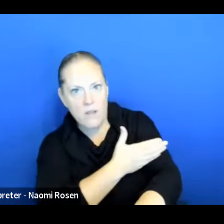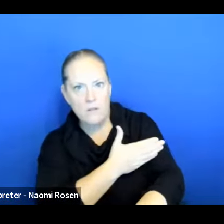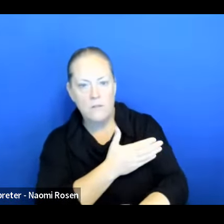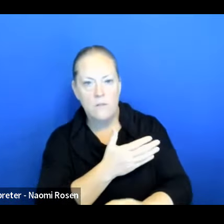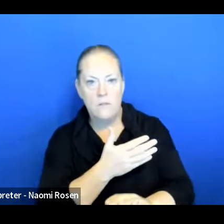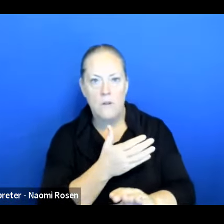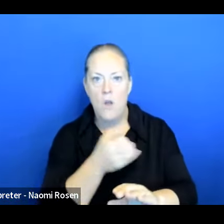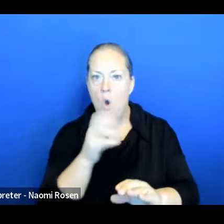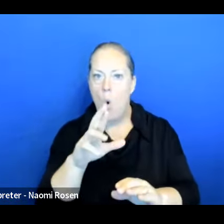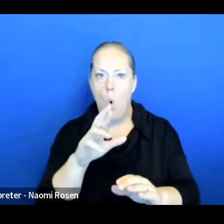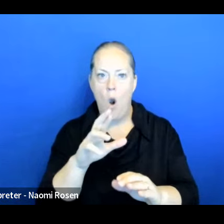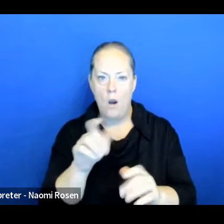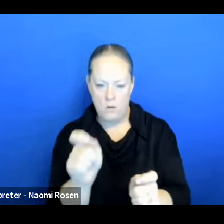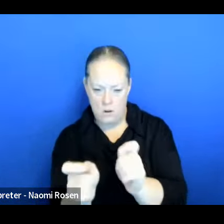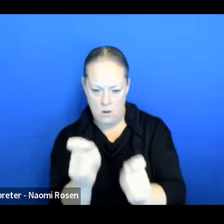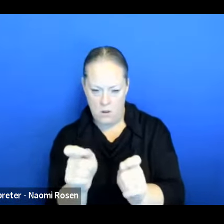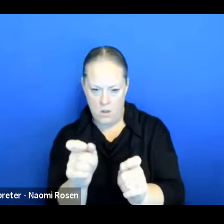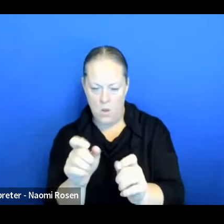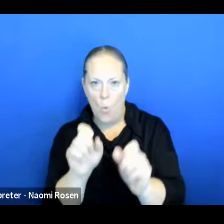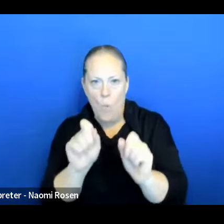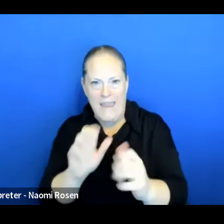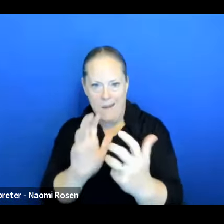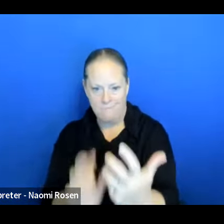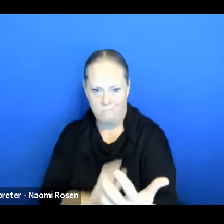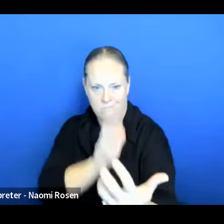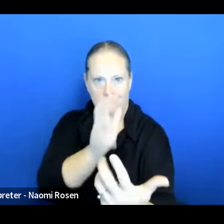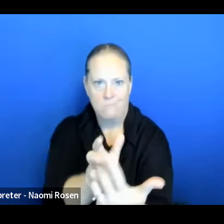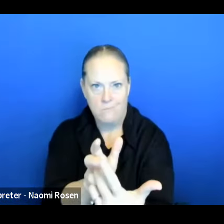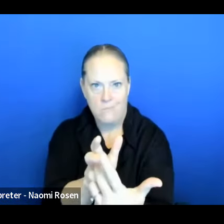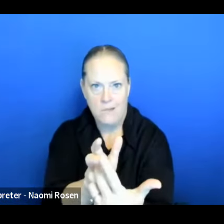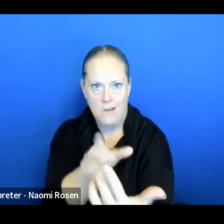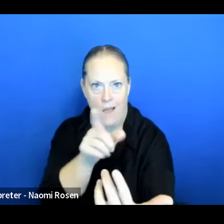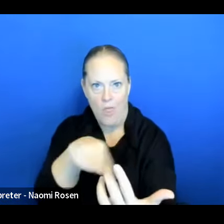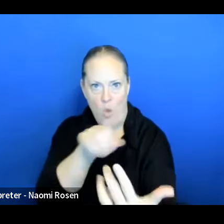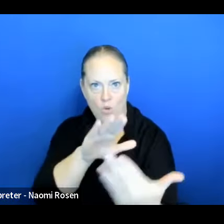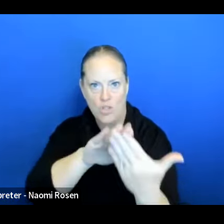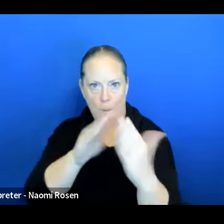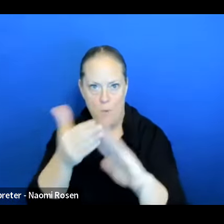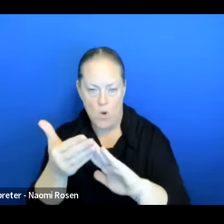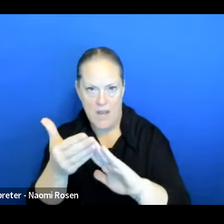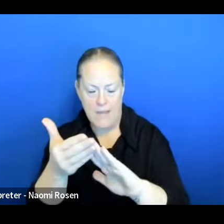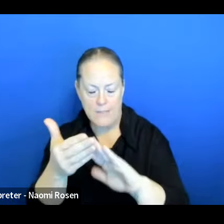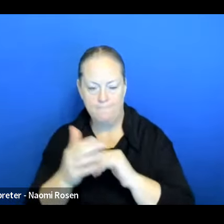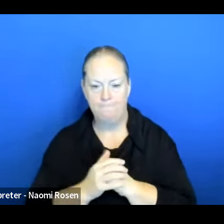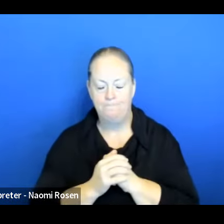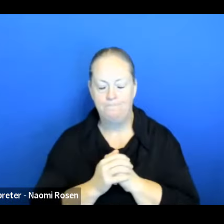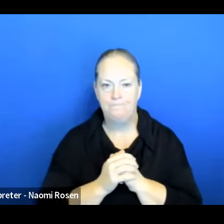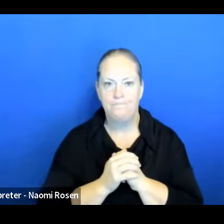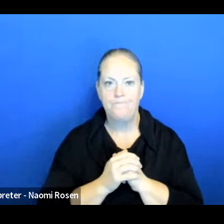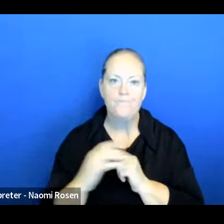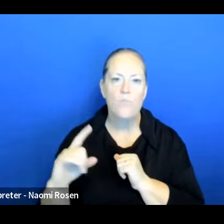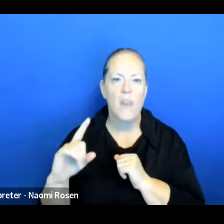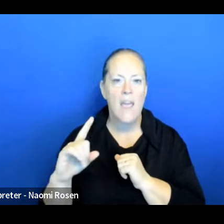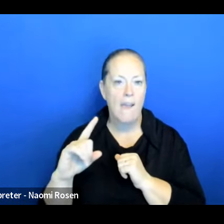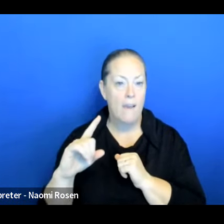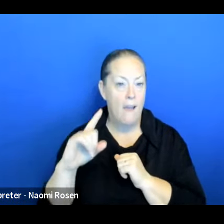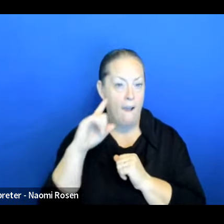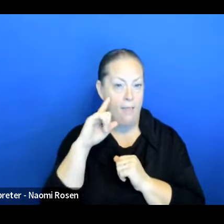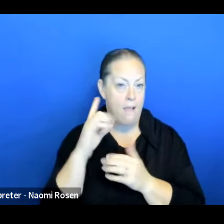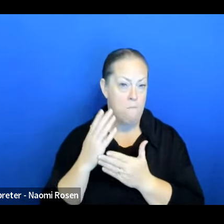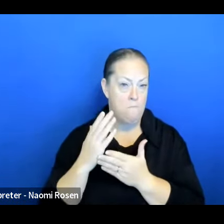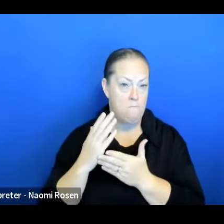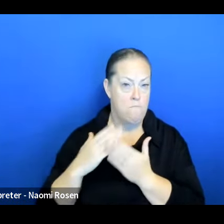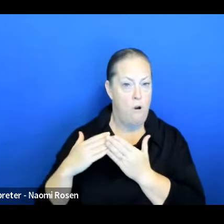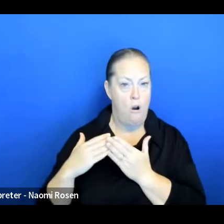properly so that it can then move into a better implementation phase. I think it comes in part from